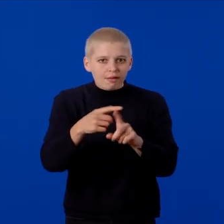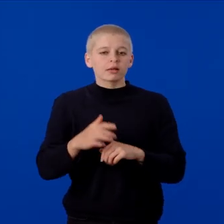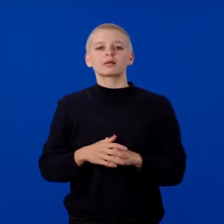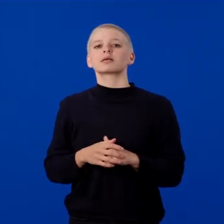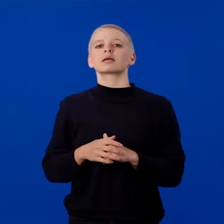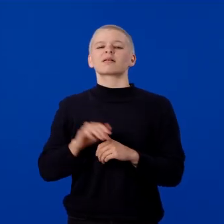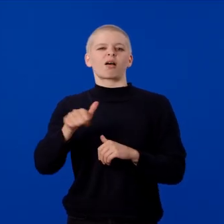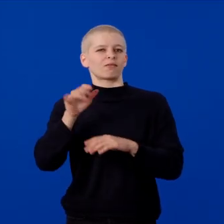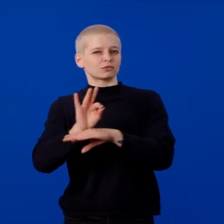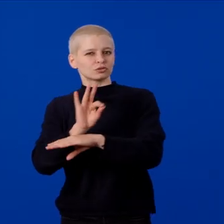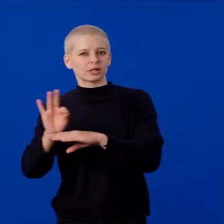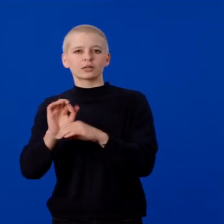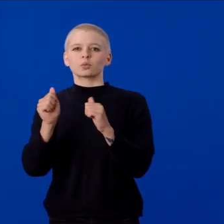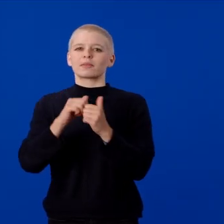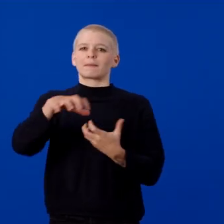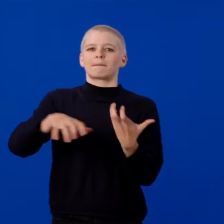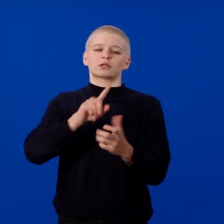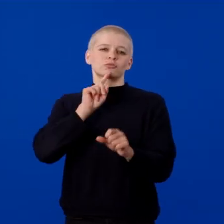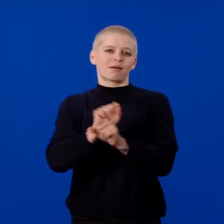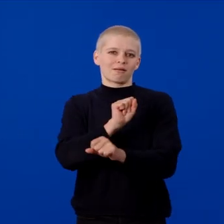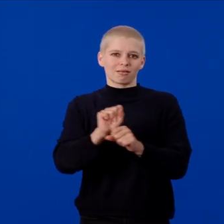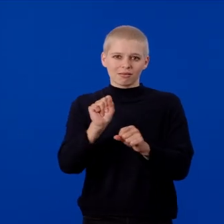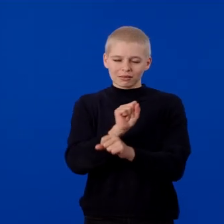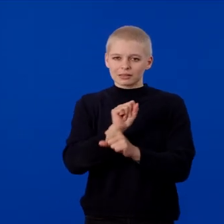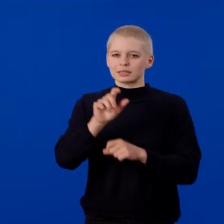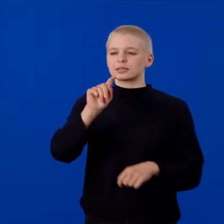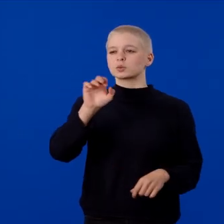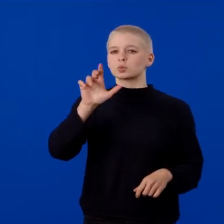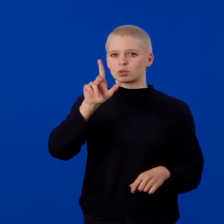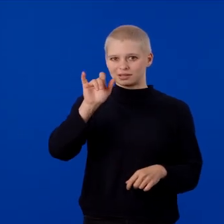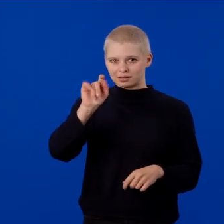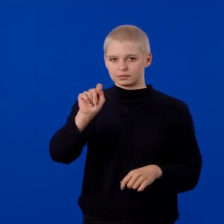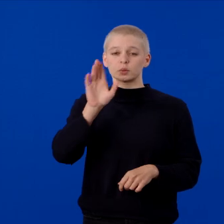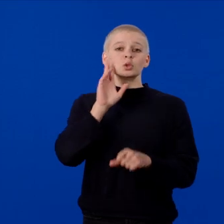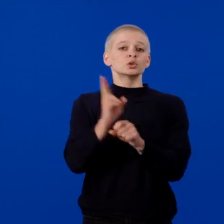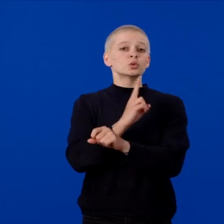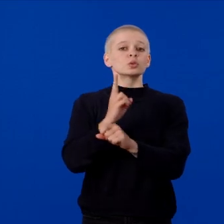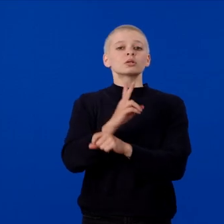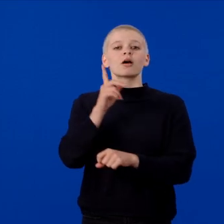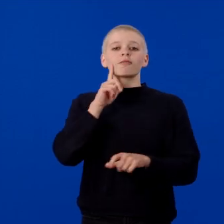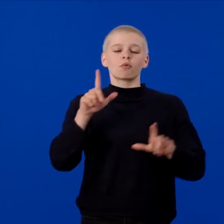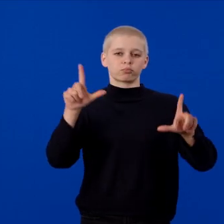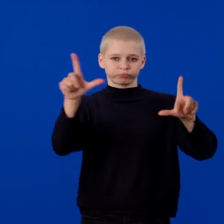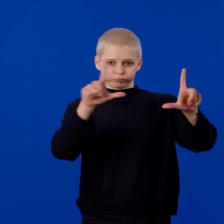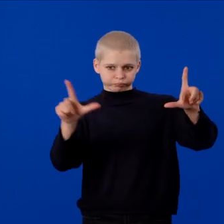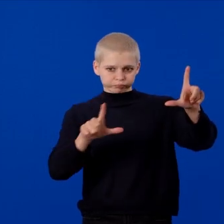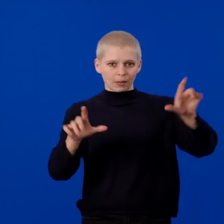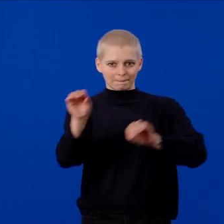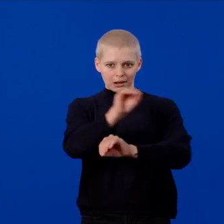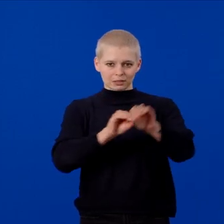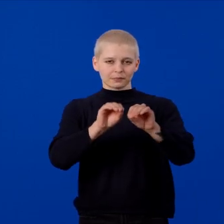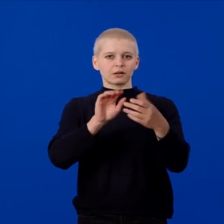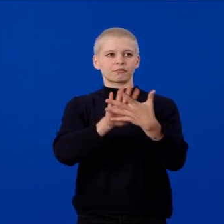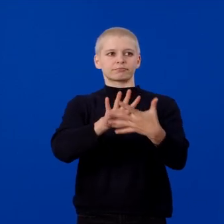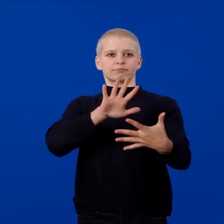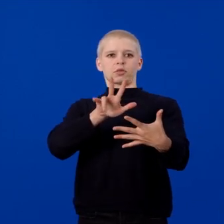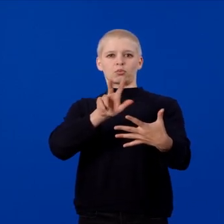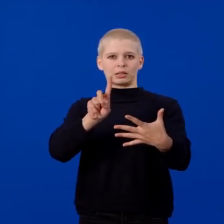through the Mixed Reality Utility Kit, which we'll use today for rendering and placement of 3D objects.